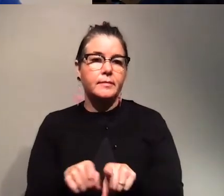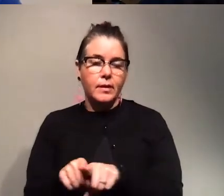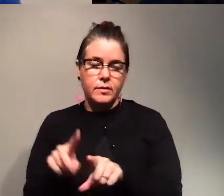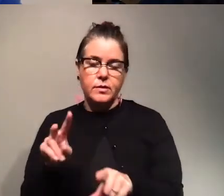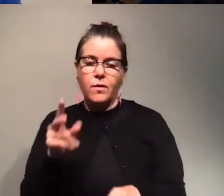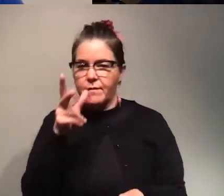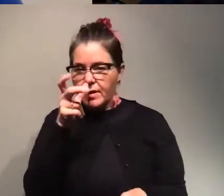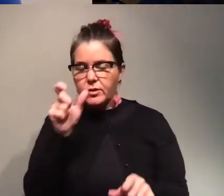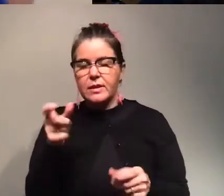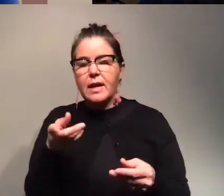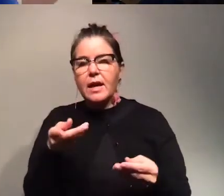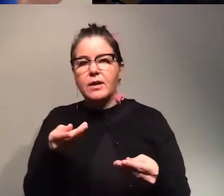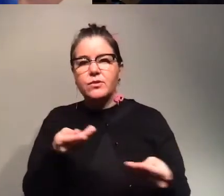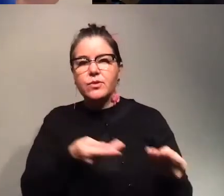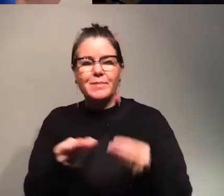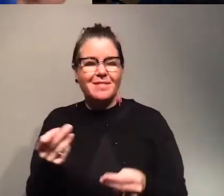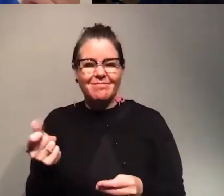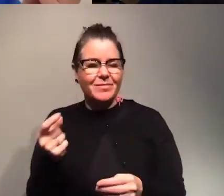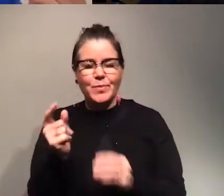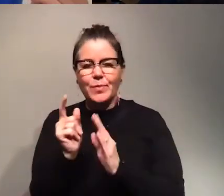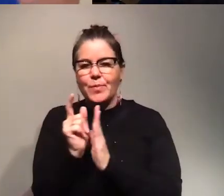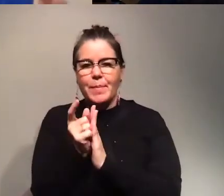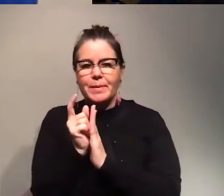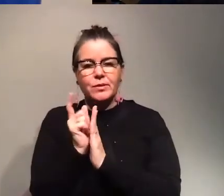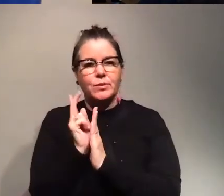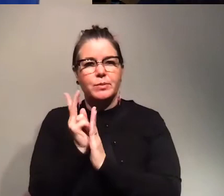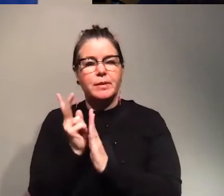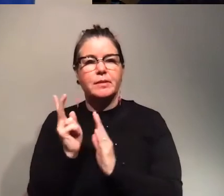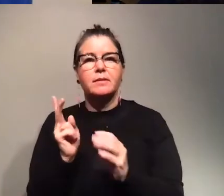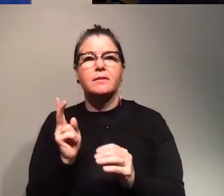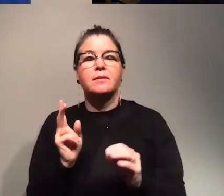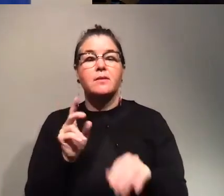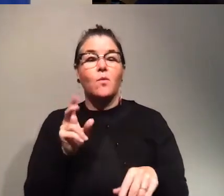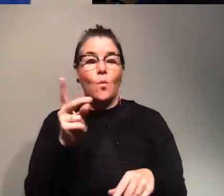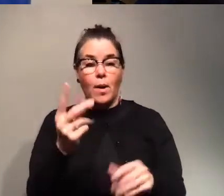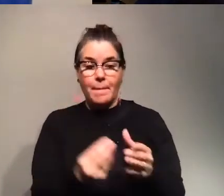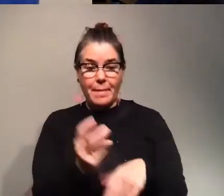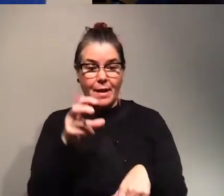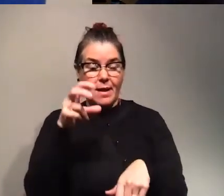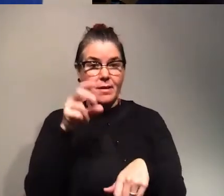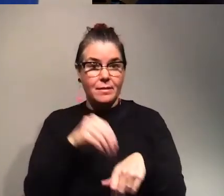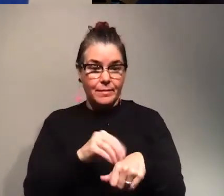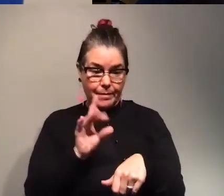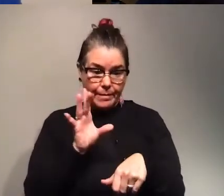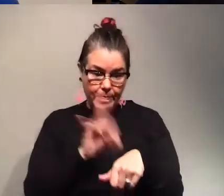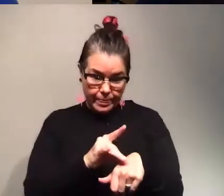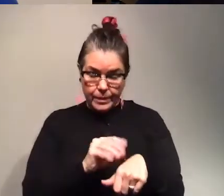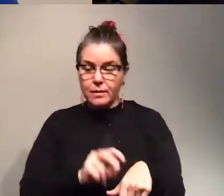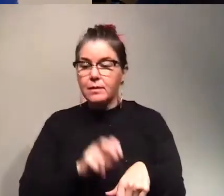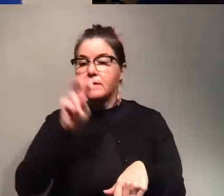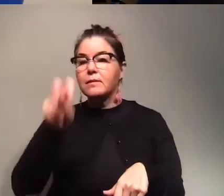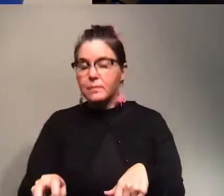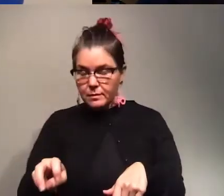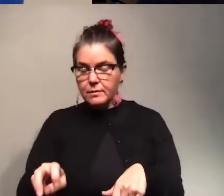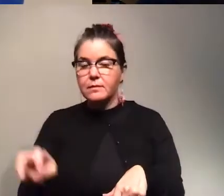most of them within minutes so it's just like they feed from one plant and when they feed from another plant who is susceptible